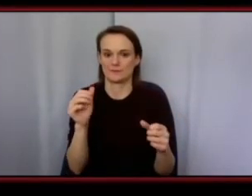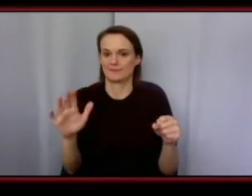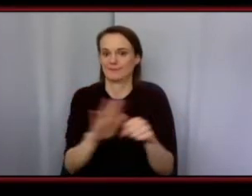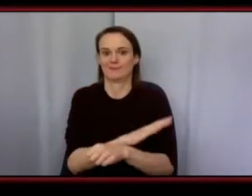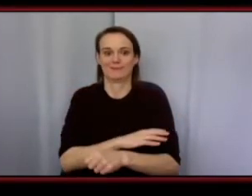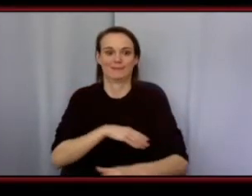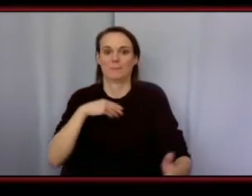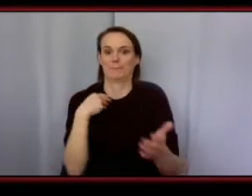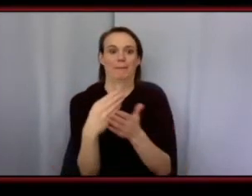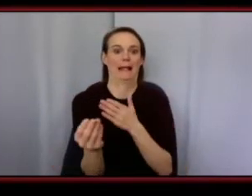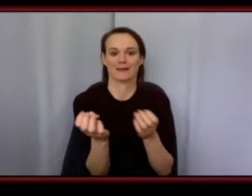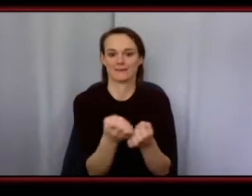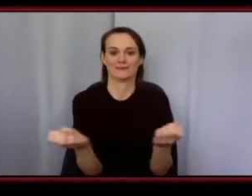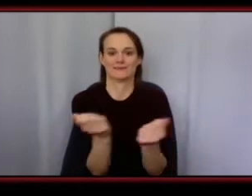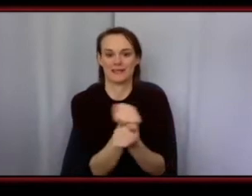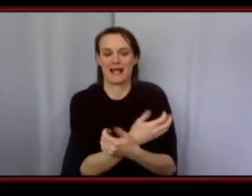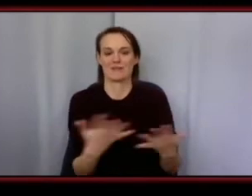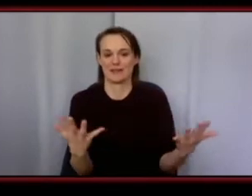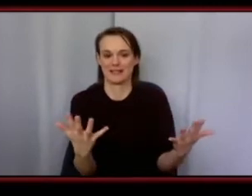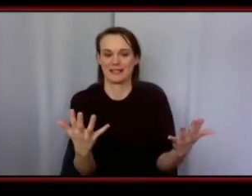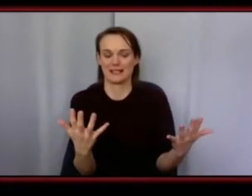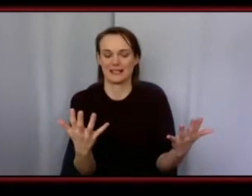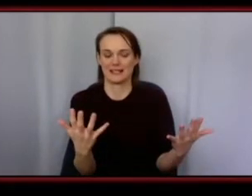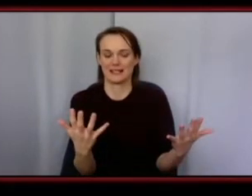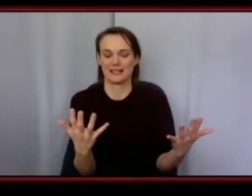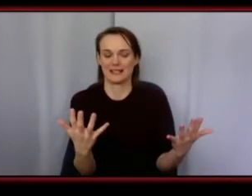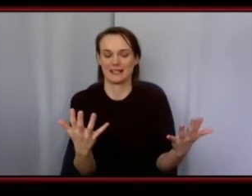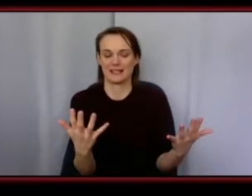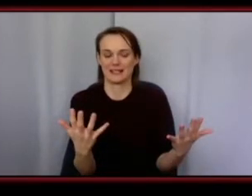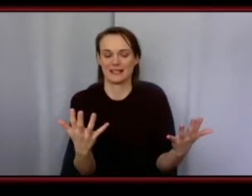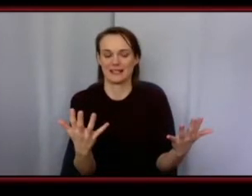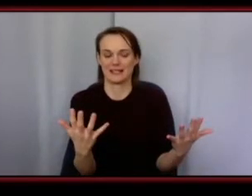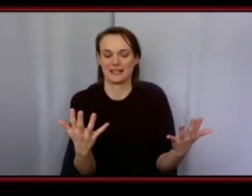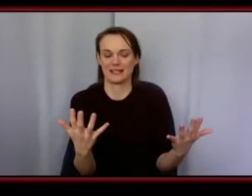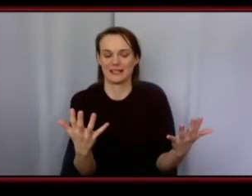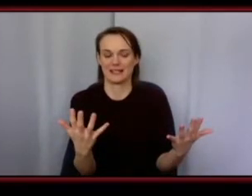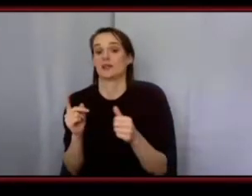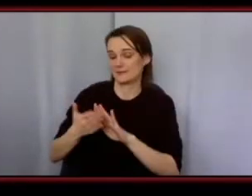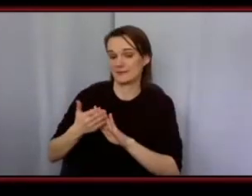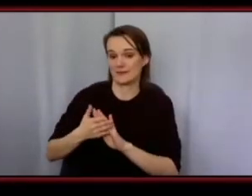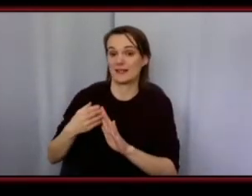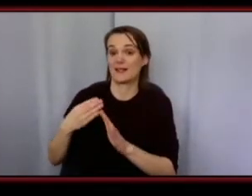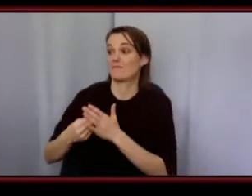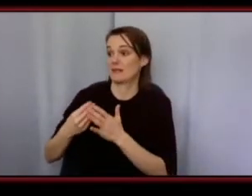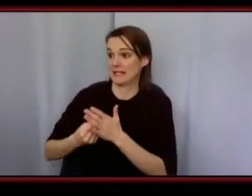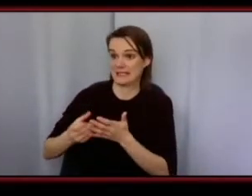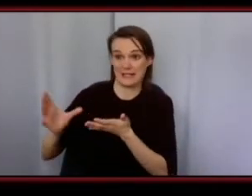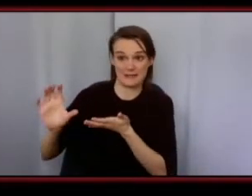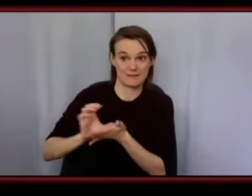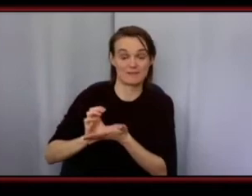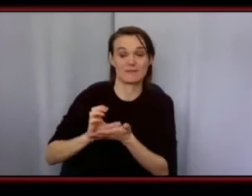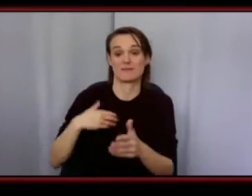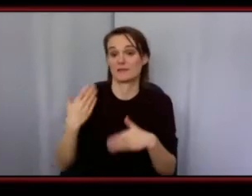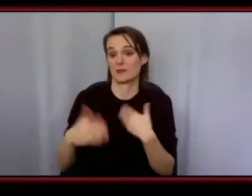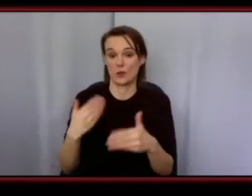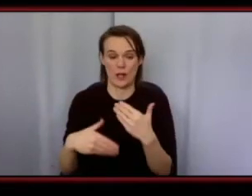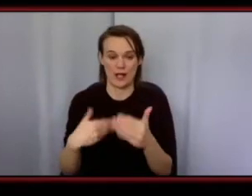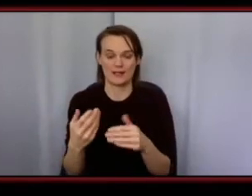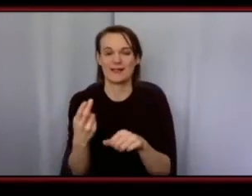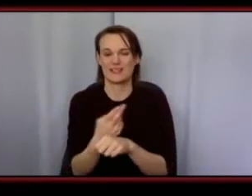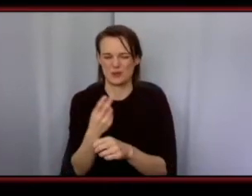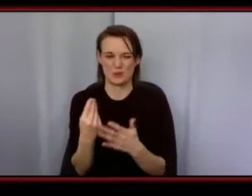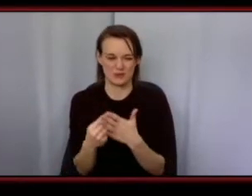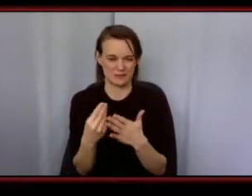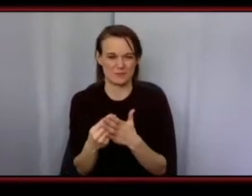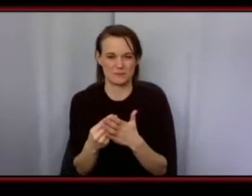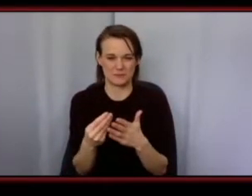fully fledged like do your business the service that you provide to get the funding and whatnot and then use like some of the